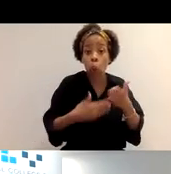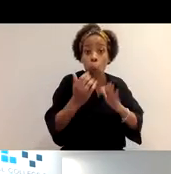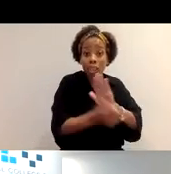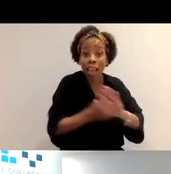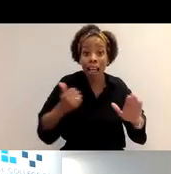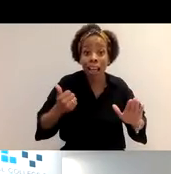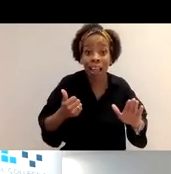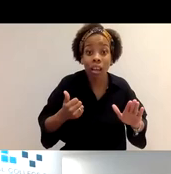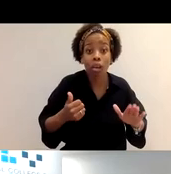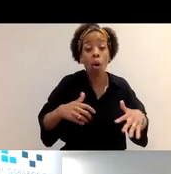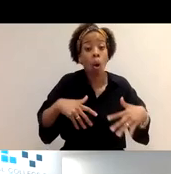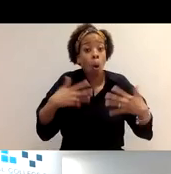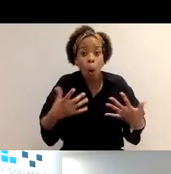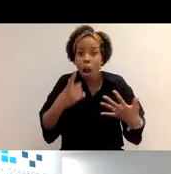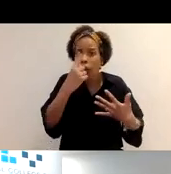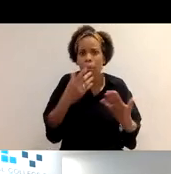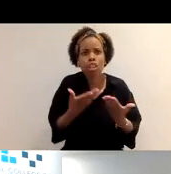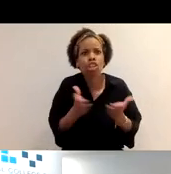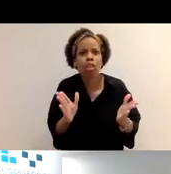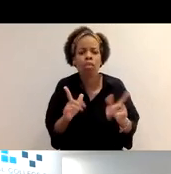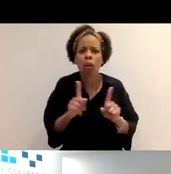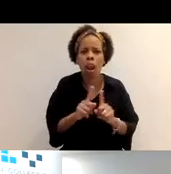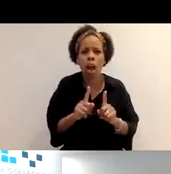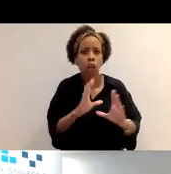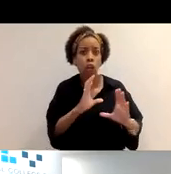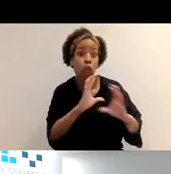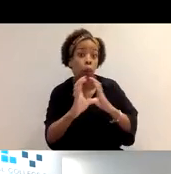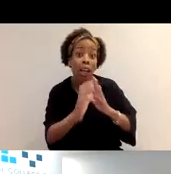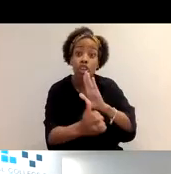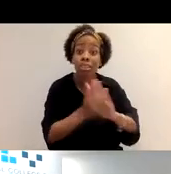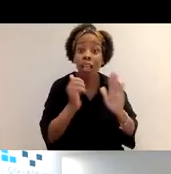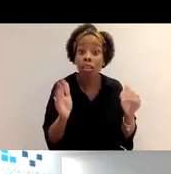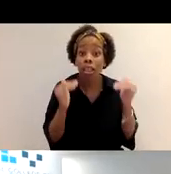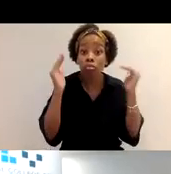more general, like kind of potentially more communication skills or anything like that.